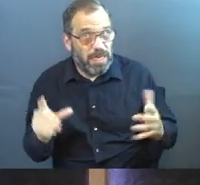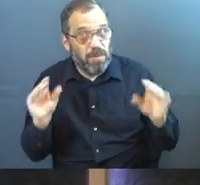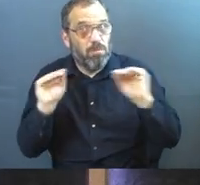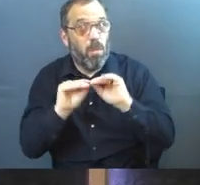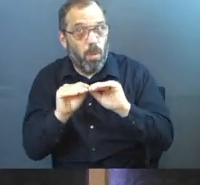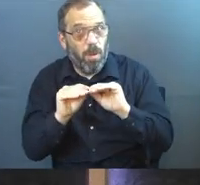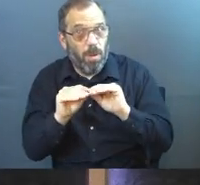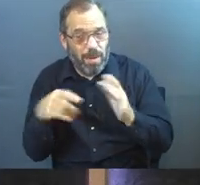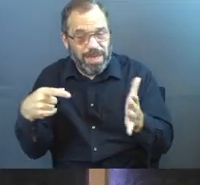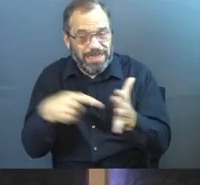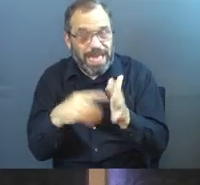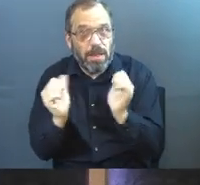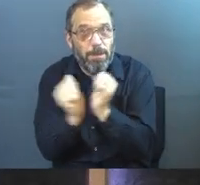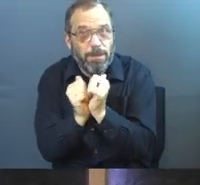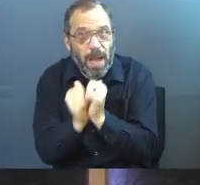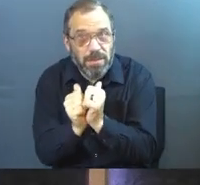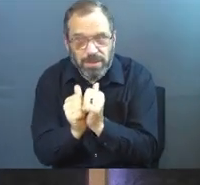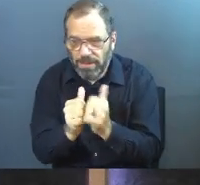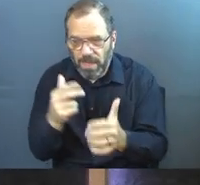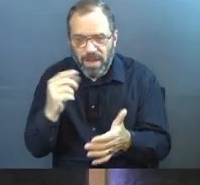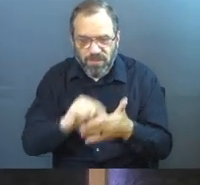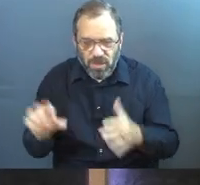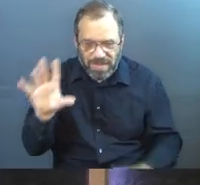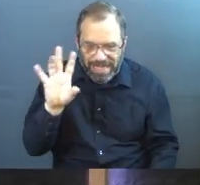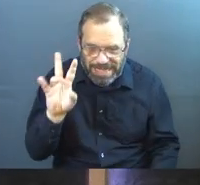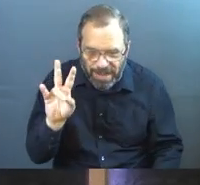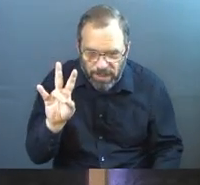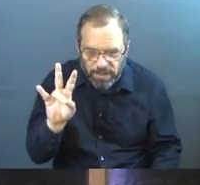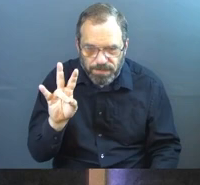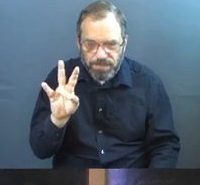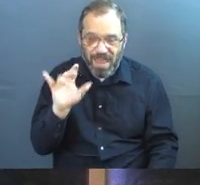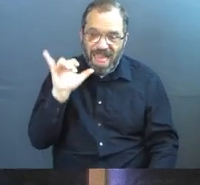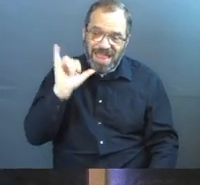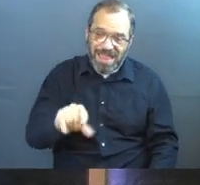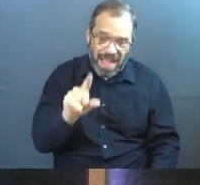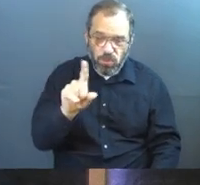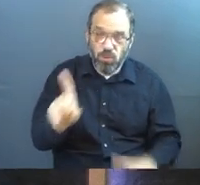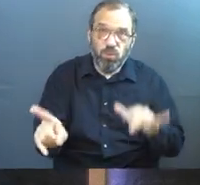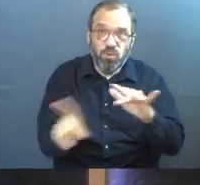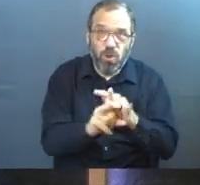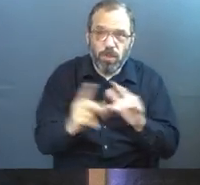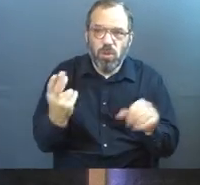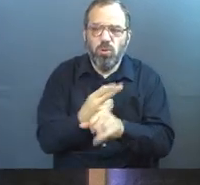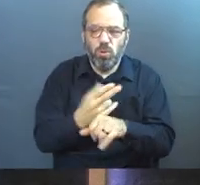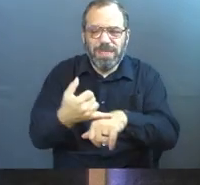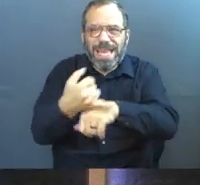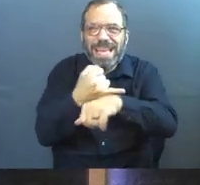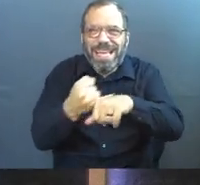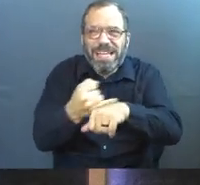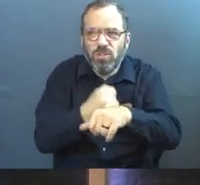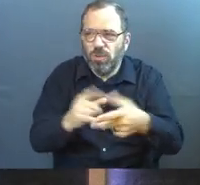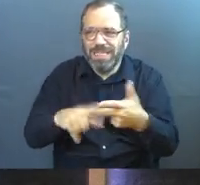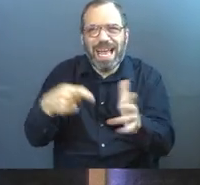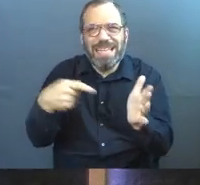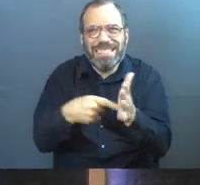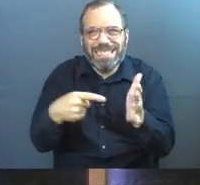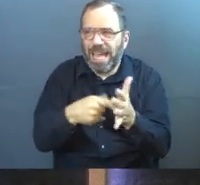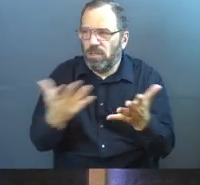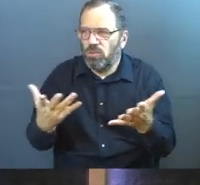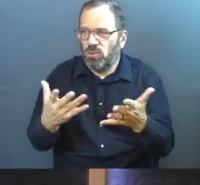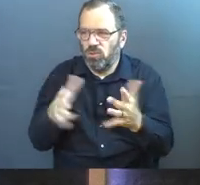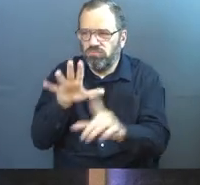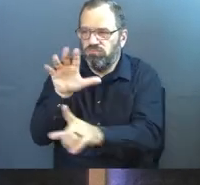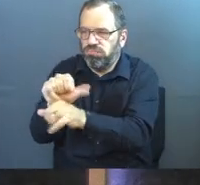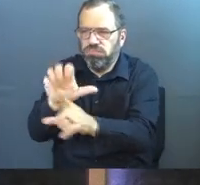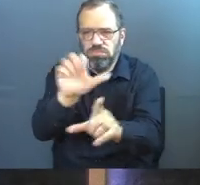more. Debt bondage is described in verse 7. This is when you come in and you use interest rates and you use debt in order to